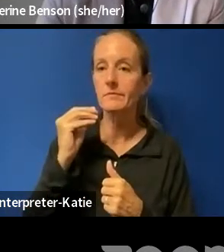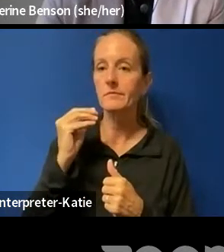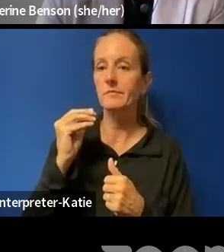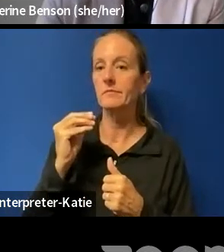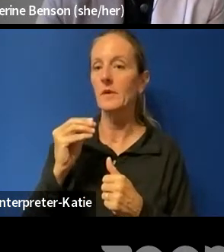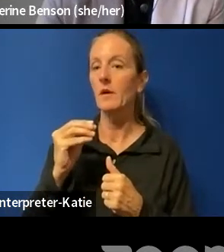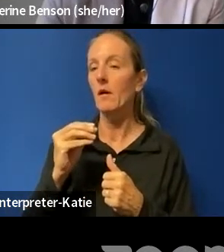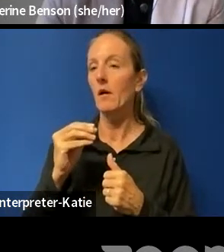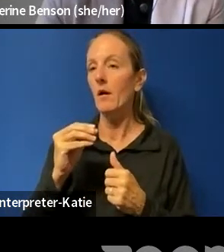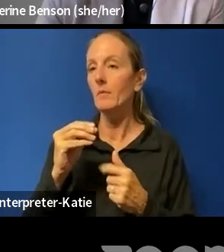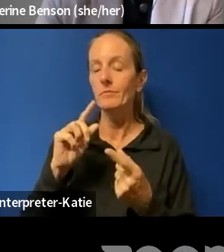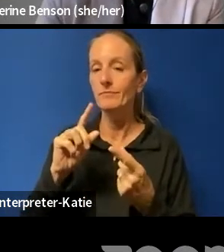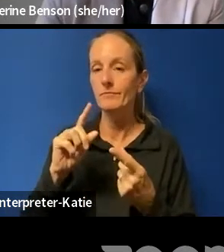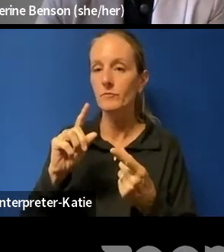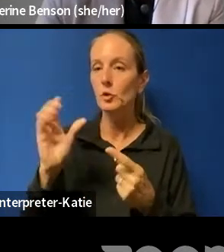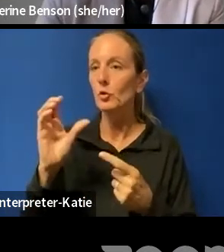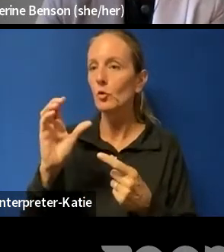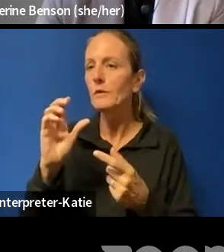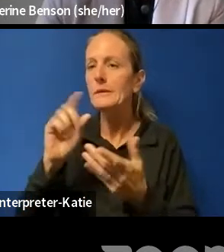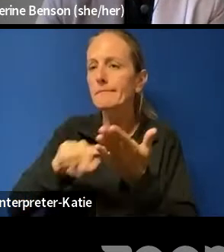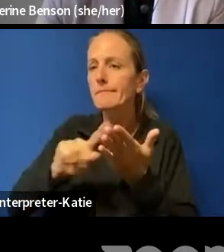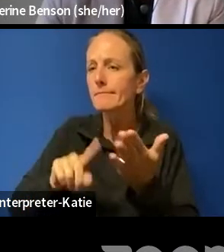uh, experience and rights. Yeah.